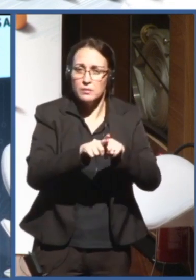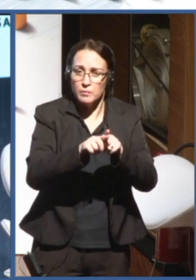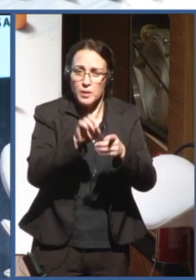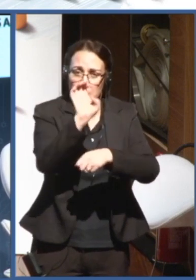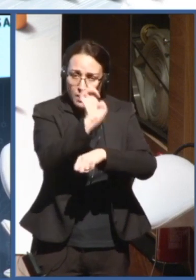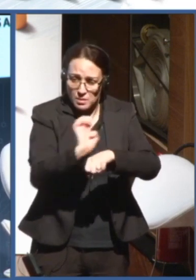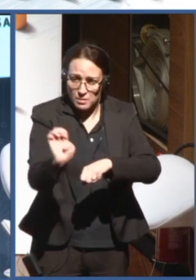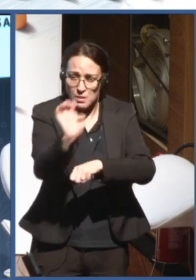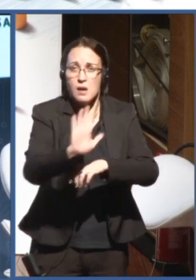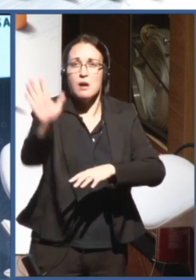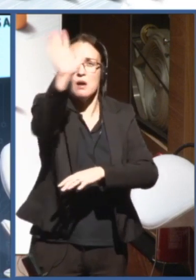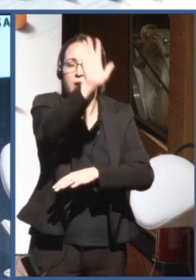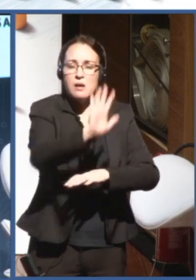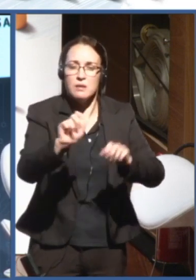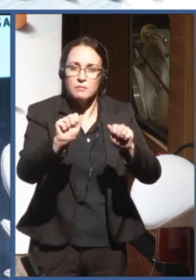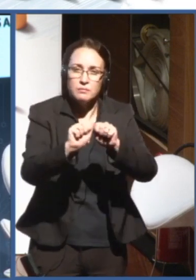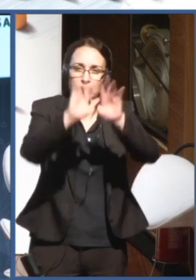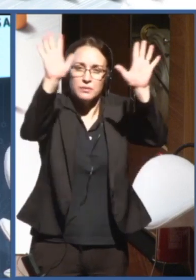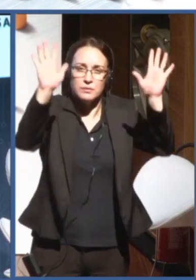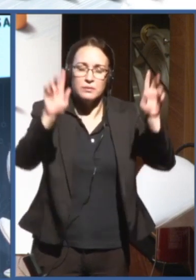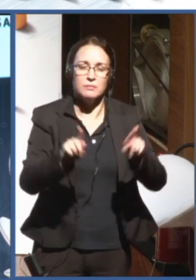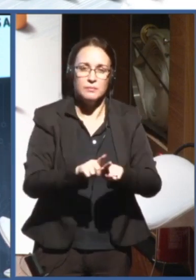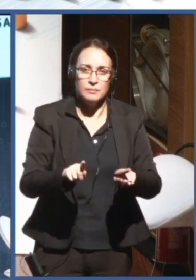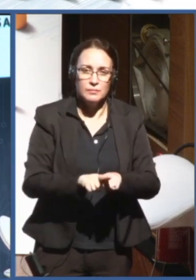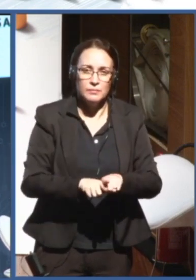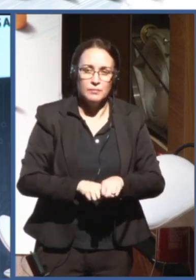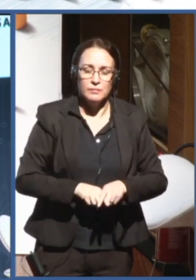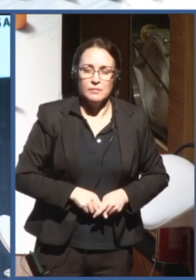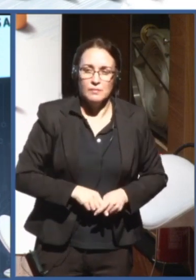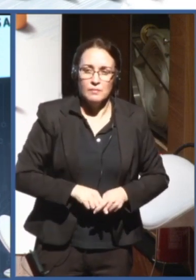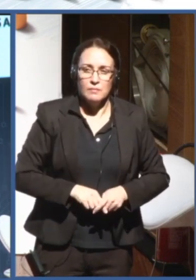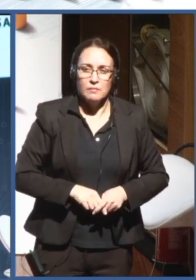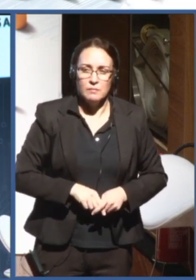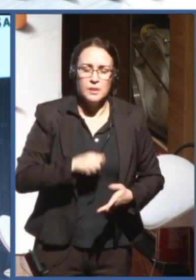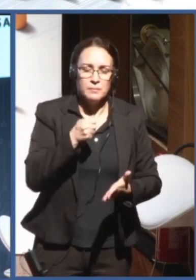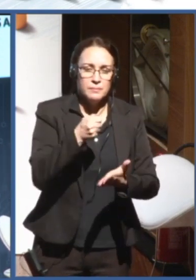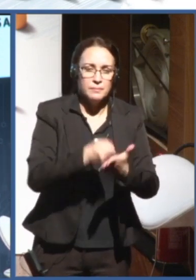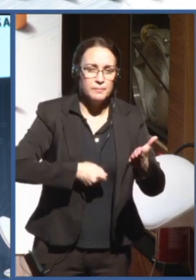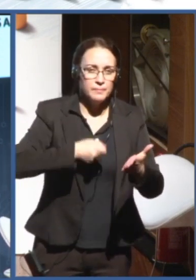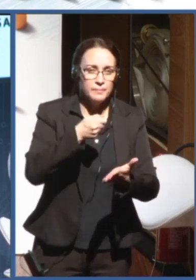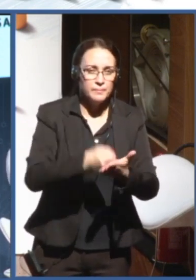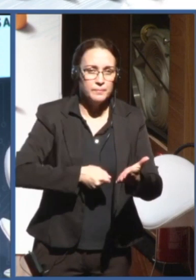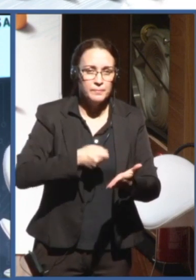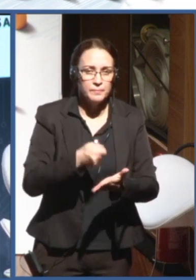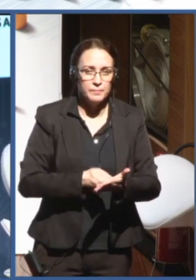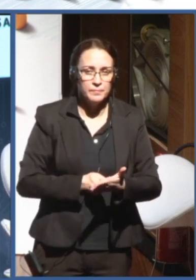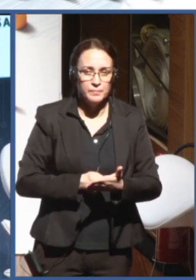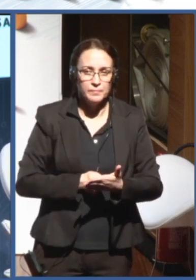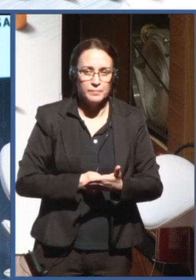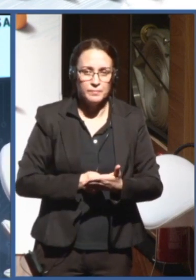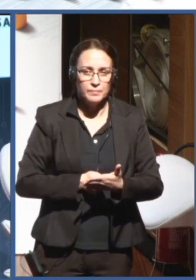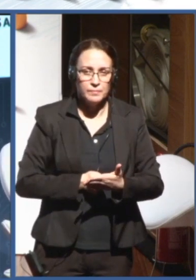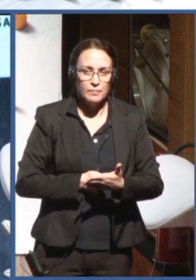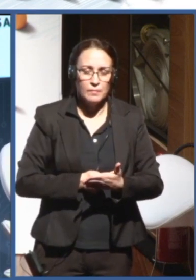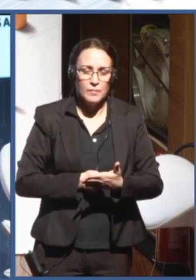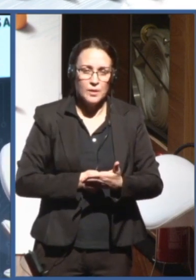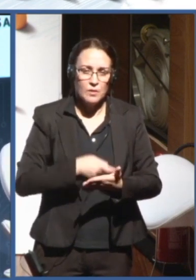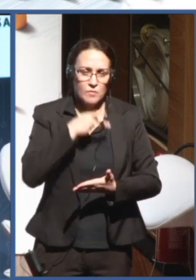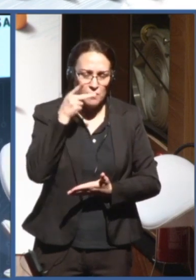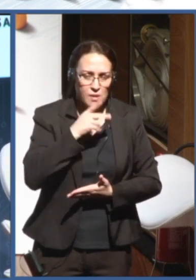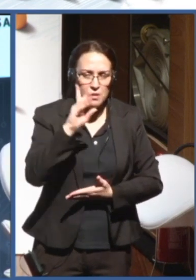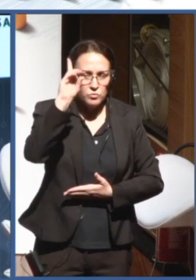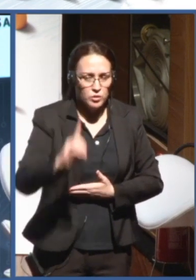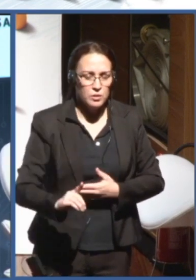which have obligations to refrain from interfering with human rights in their own adoption on the use of AI